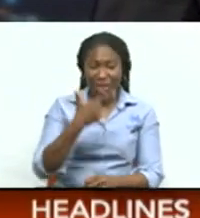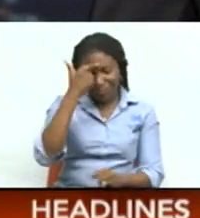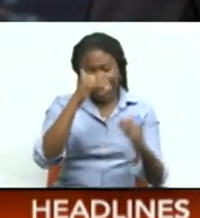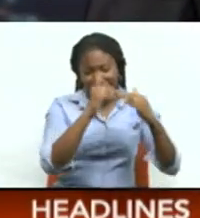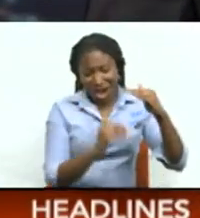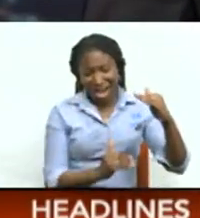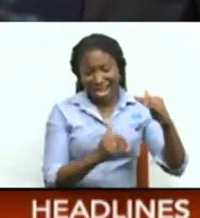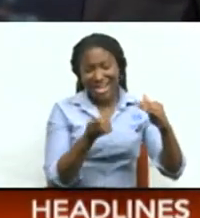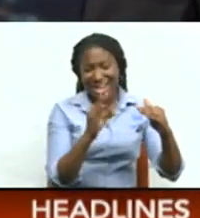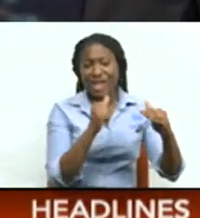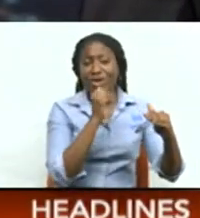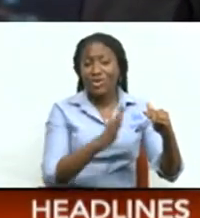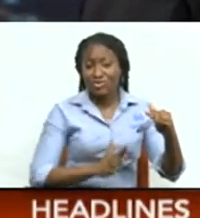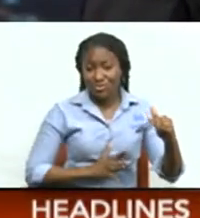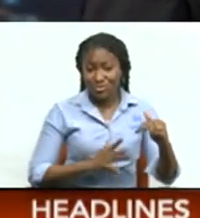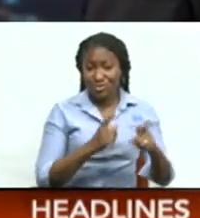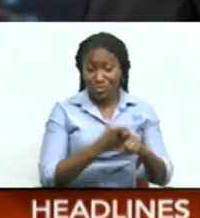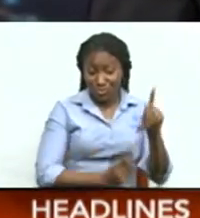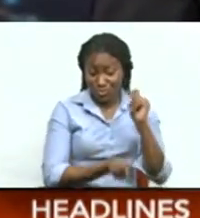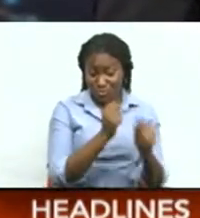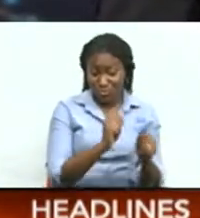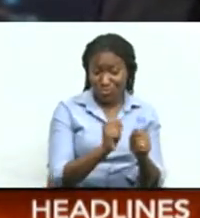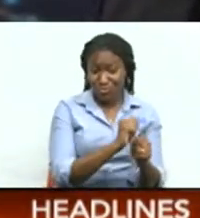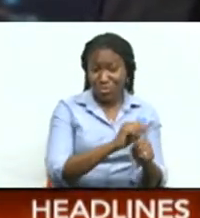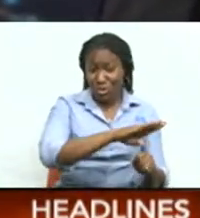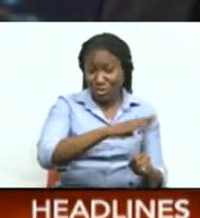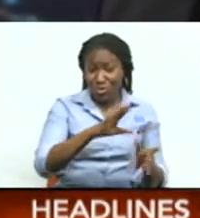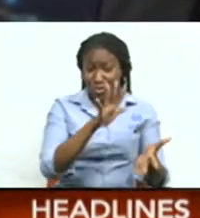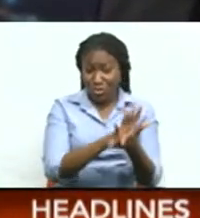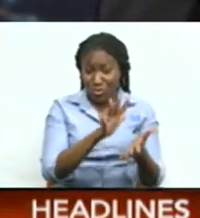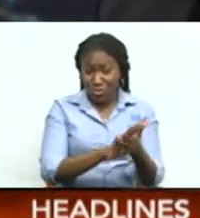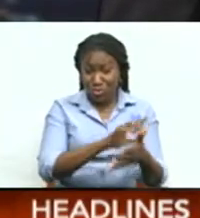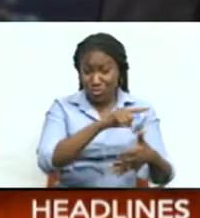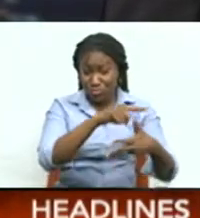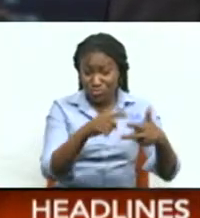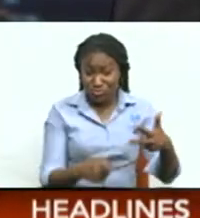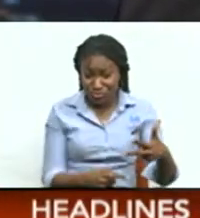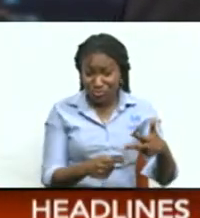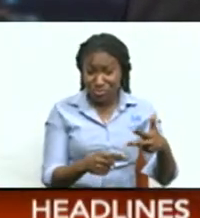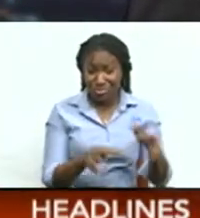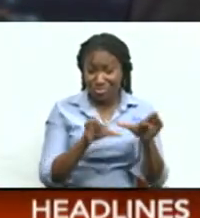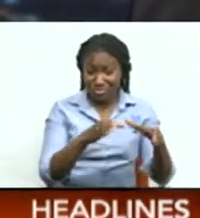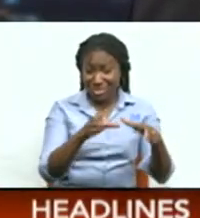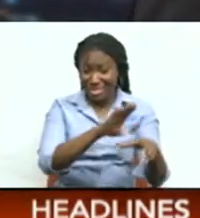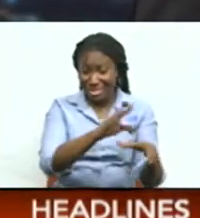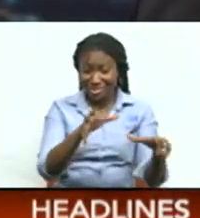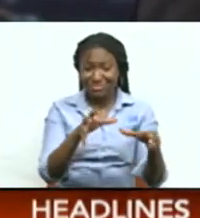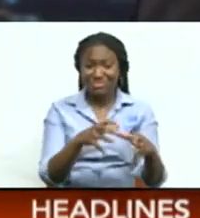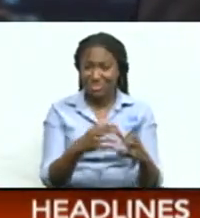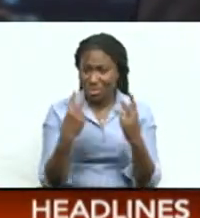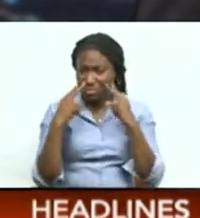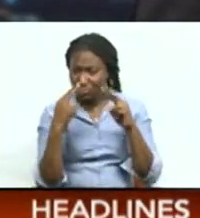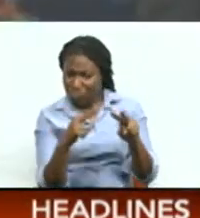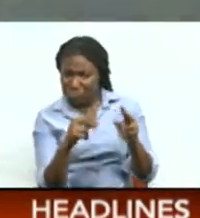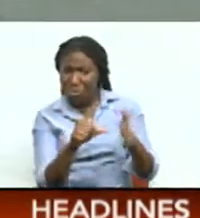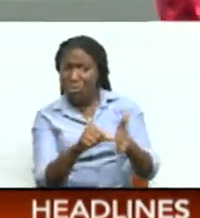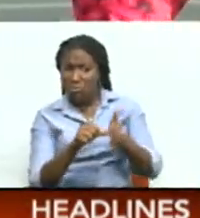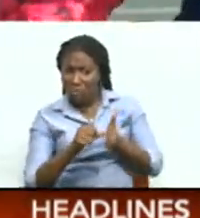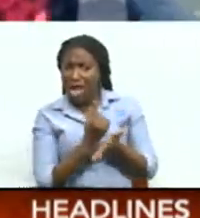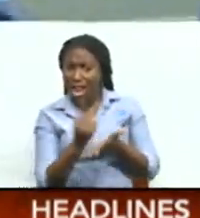women from Spartans TT East Mukherapu Secondary and 500 Hawks Basketball Academy Impressed last weekend